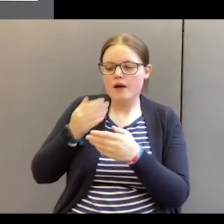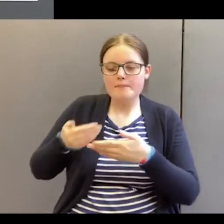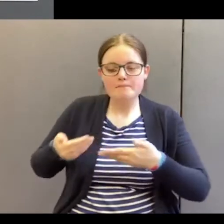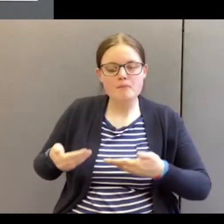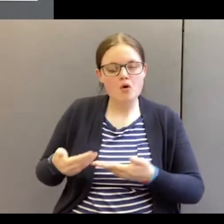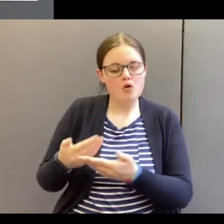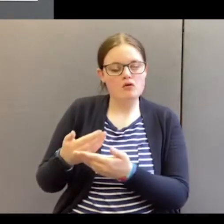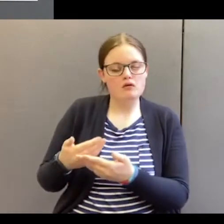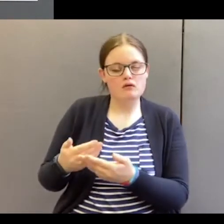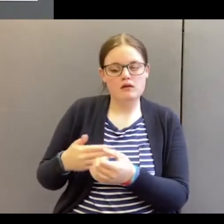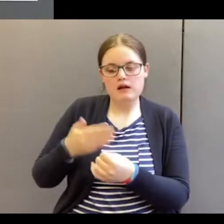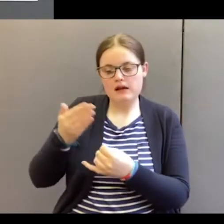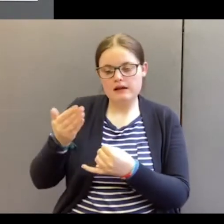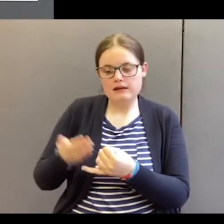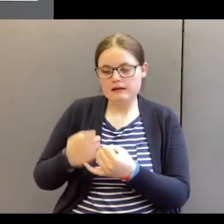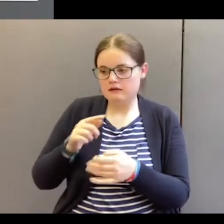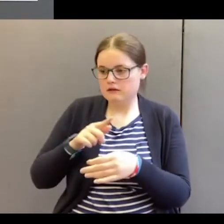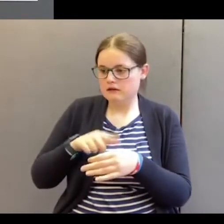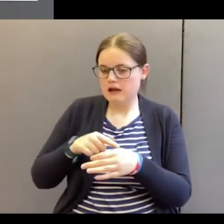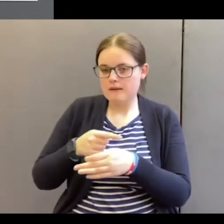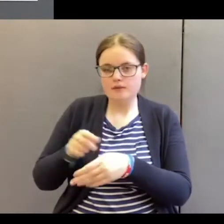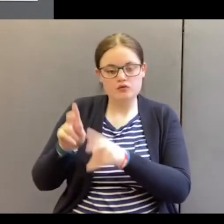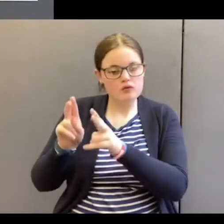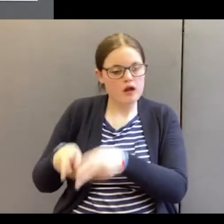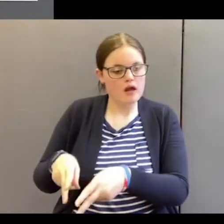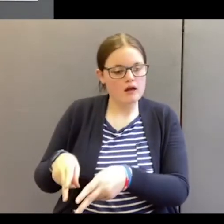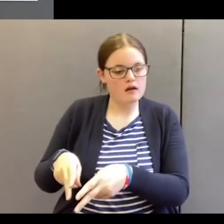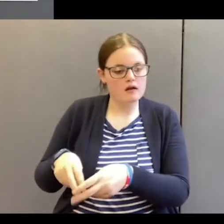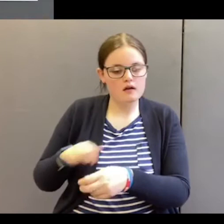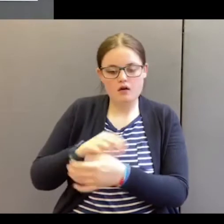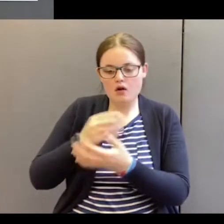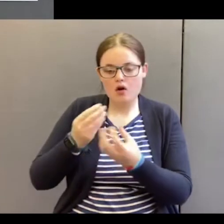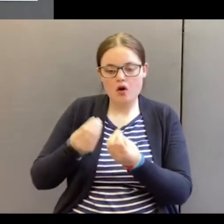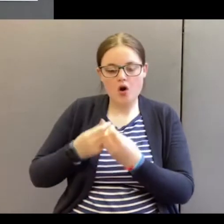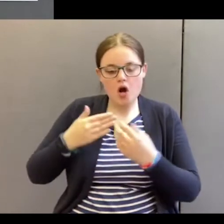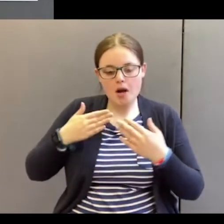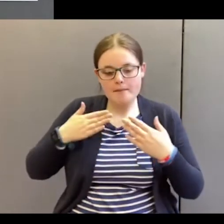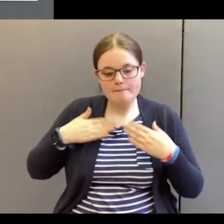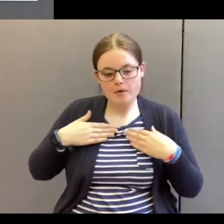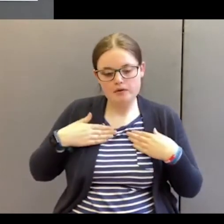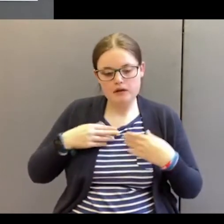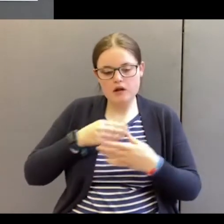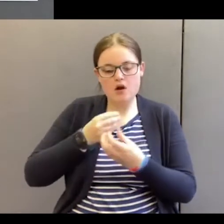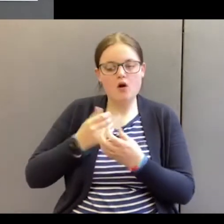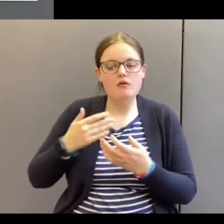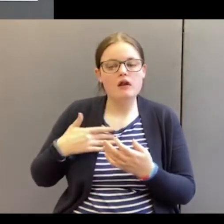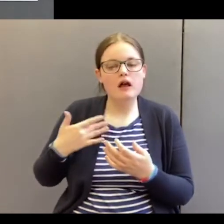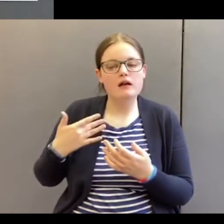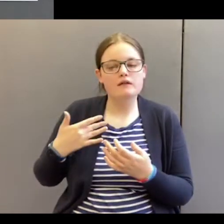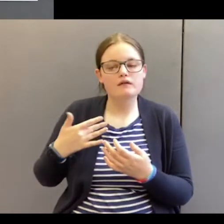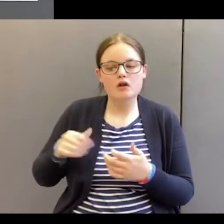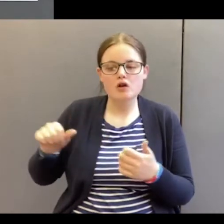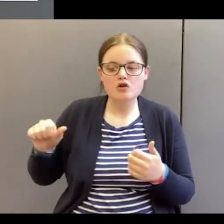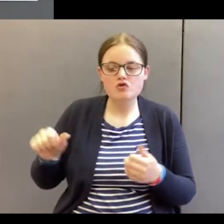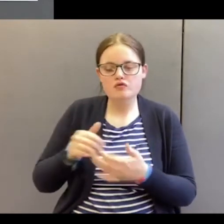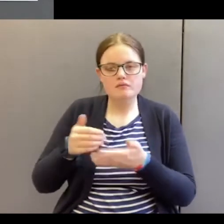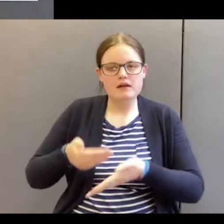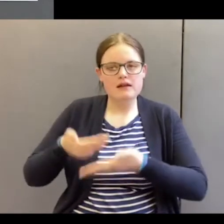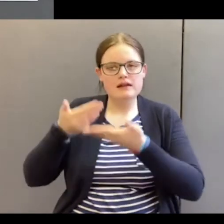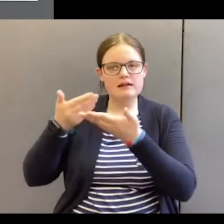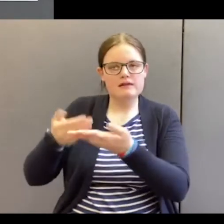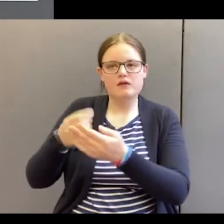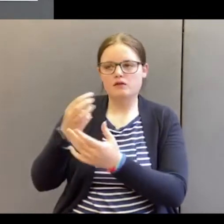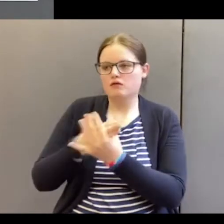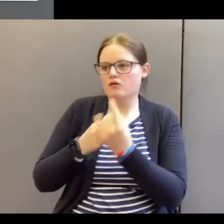until the time you die, your whole body, your whole life should be given to God.